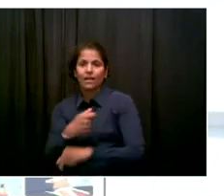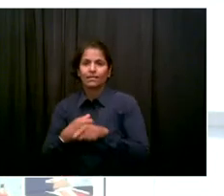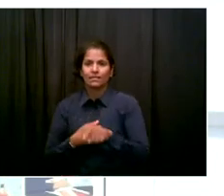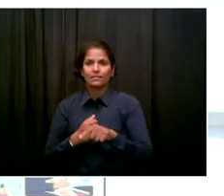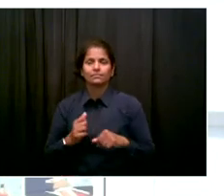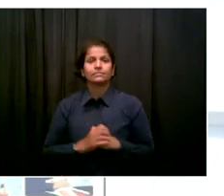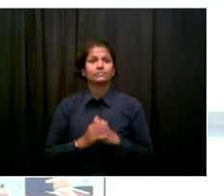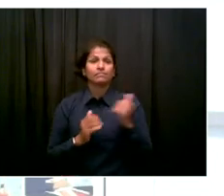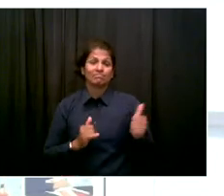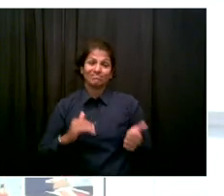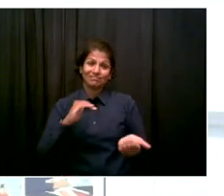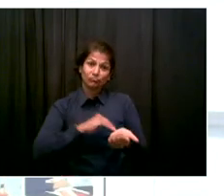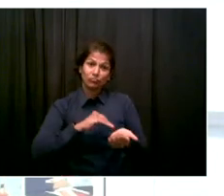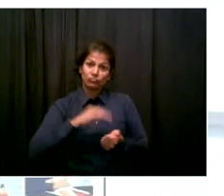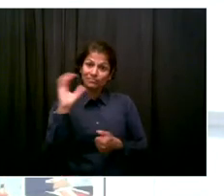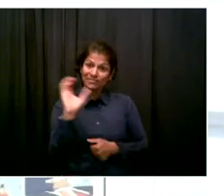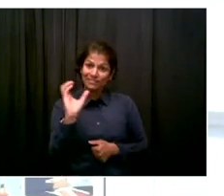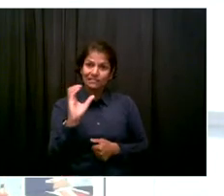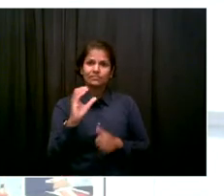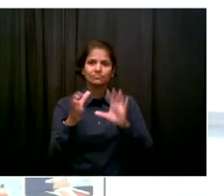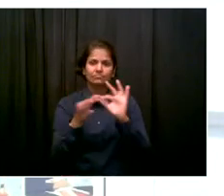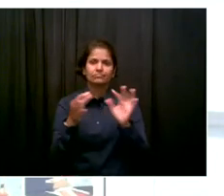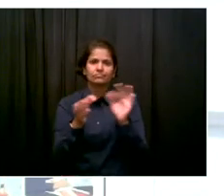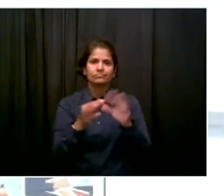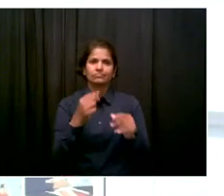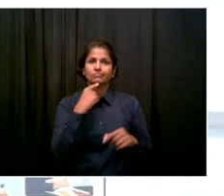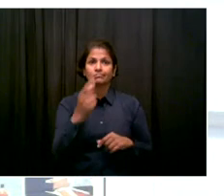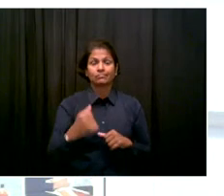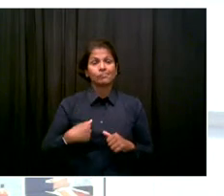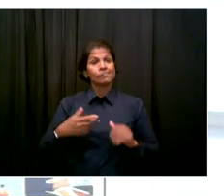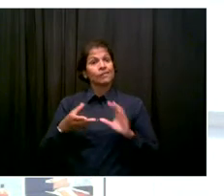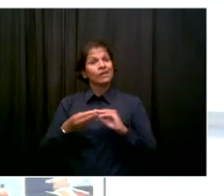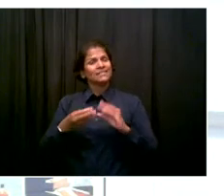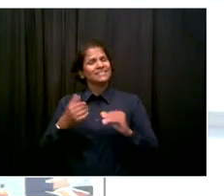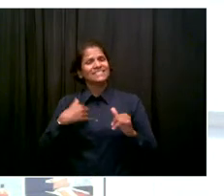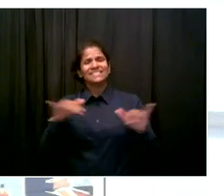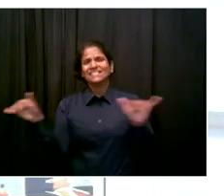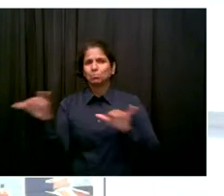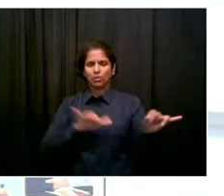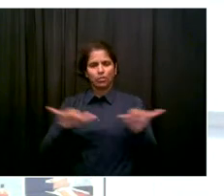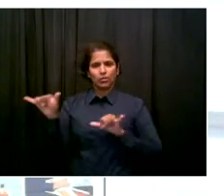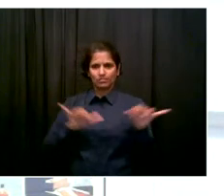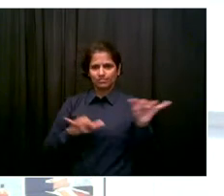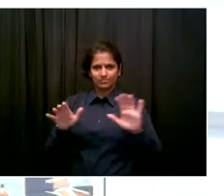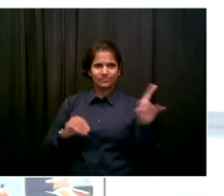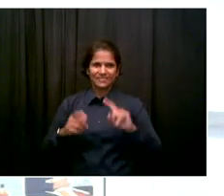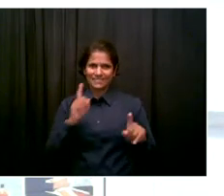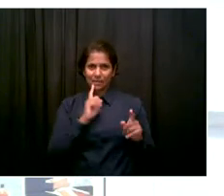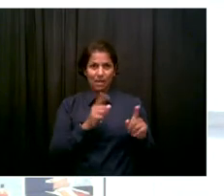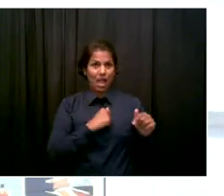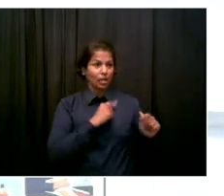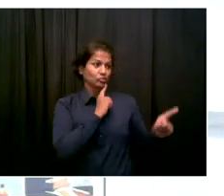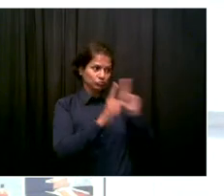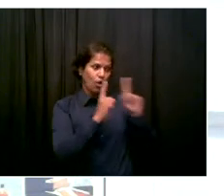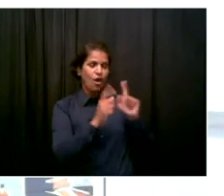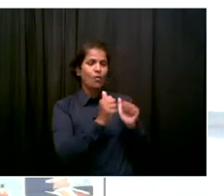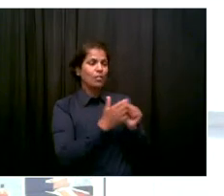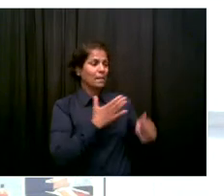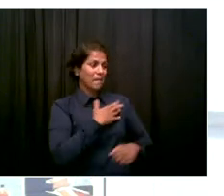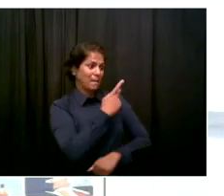said to my own patients, which is that vaccines help us develop immunity without disease.